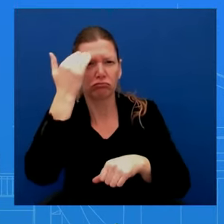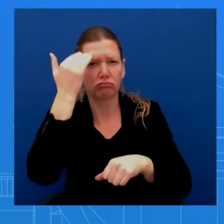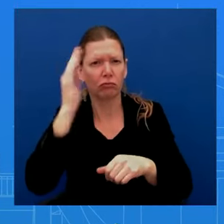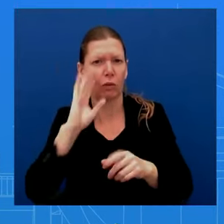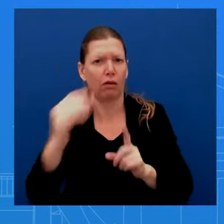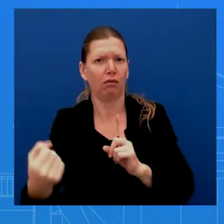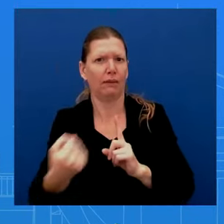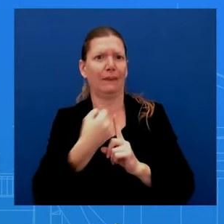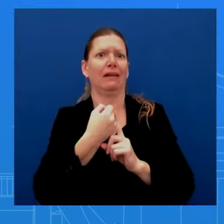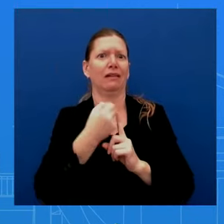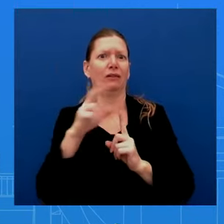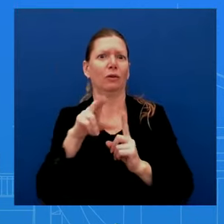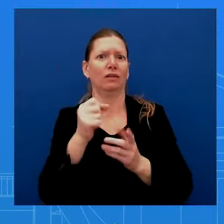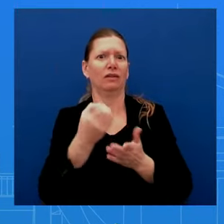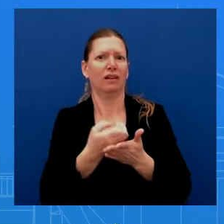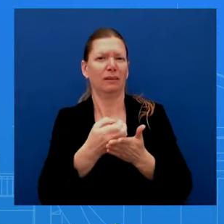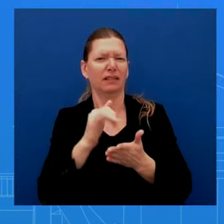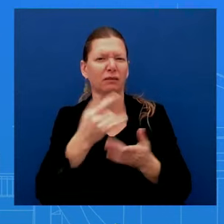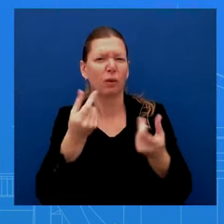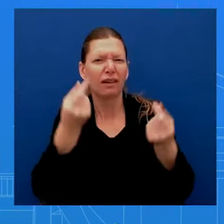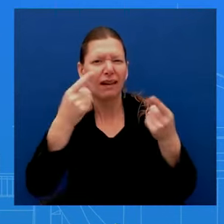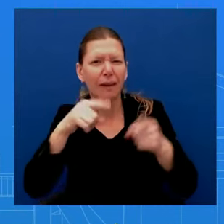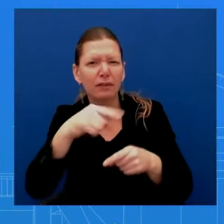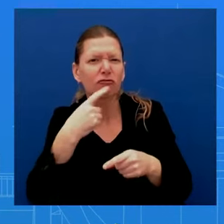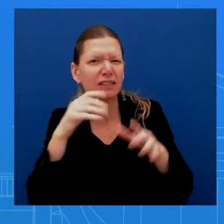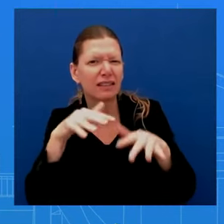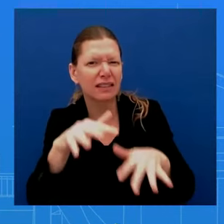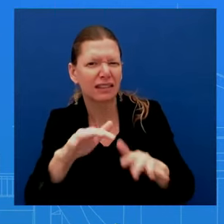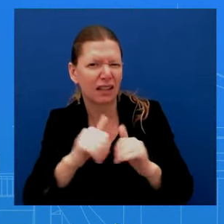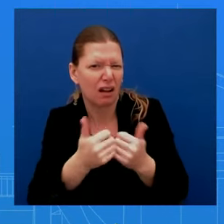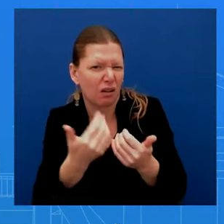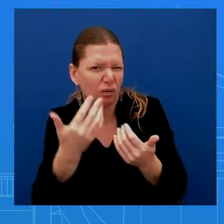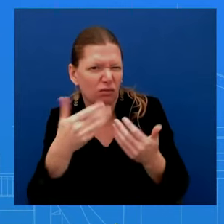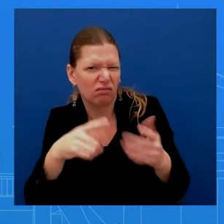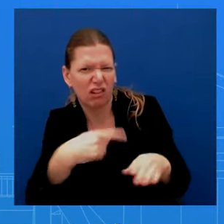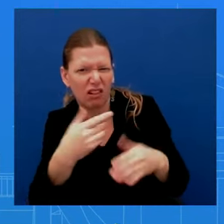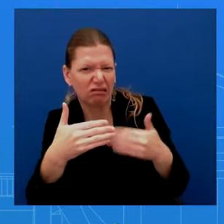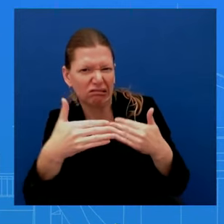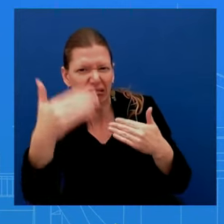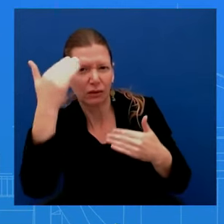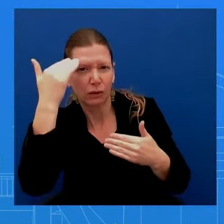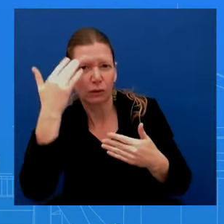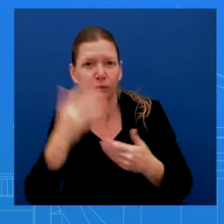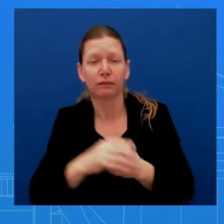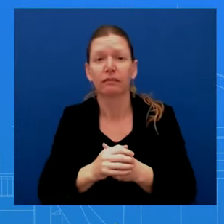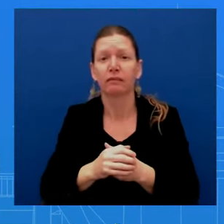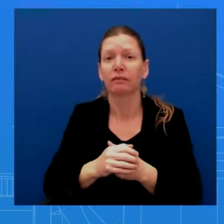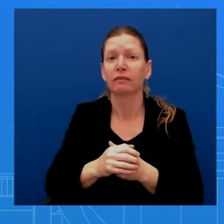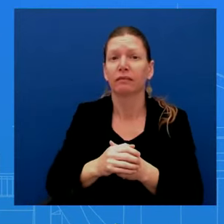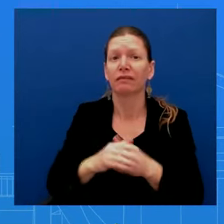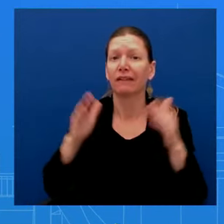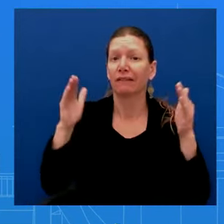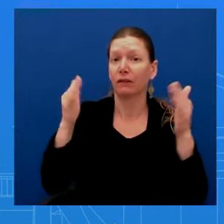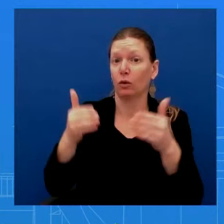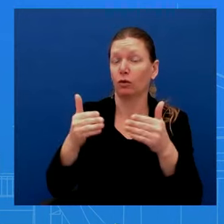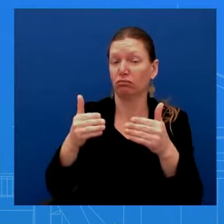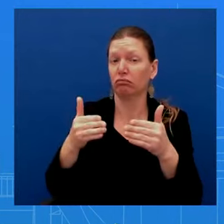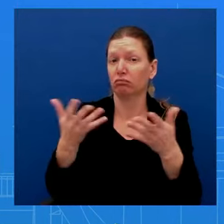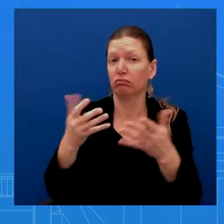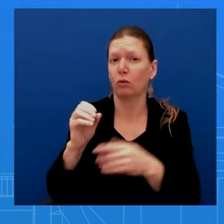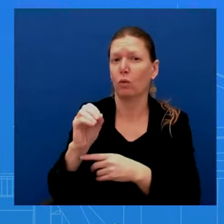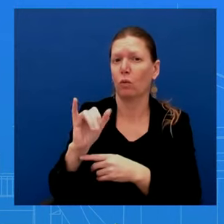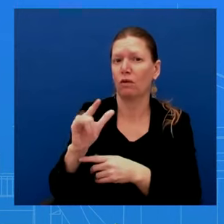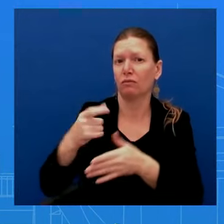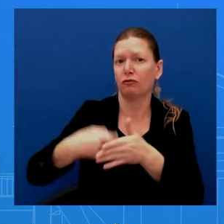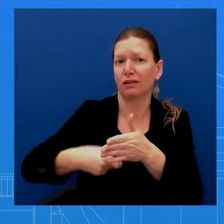there's been a lot of focus on oil prices. Oil prices have been volatile, but we really haven't seen an increase